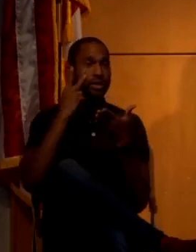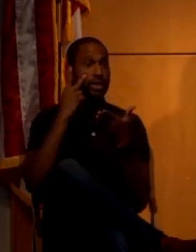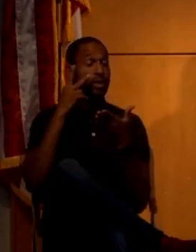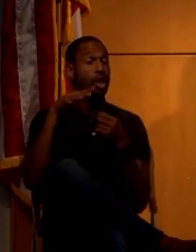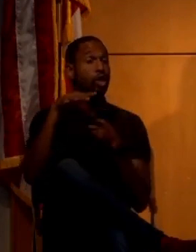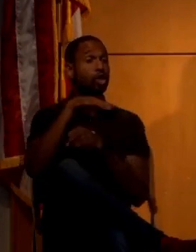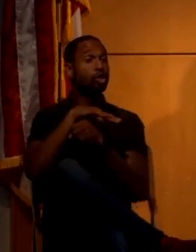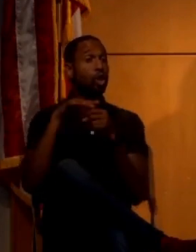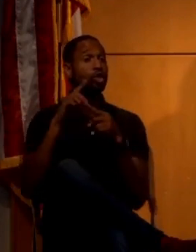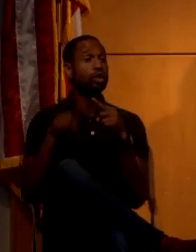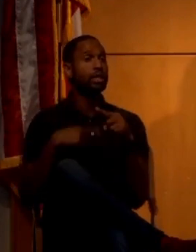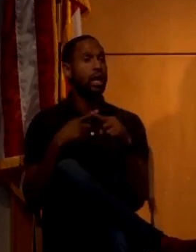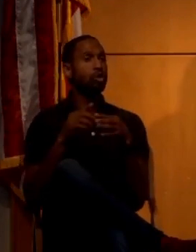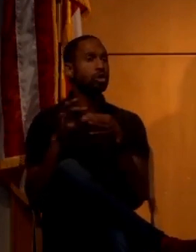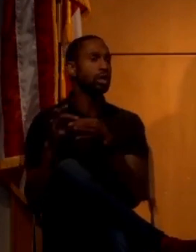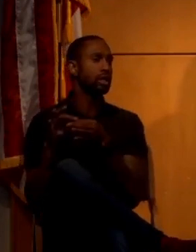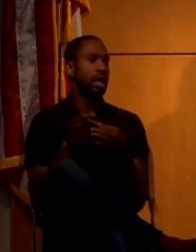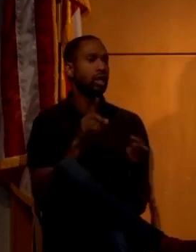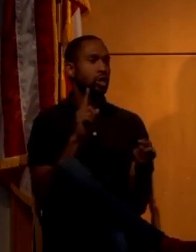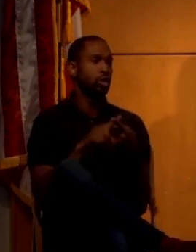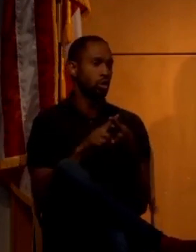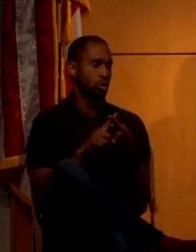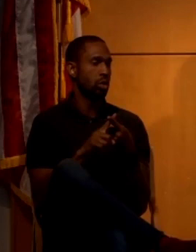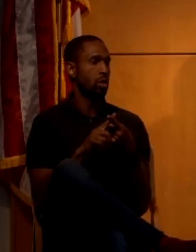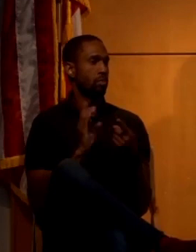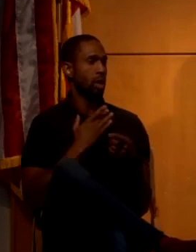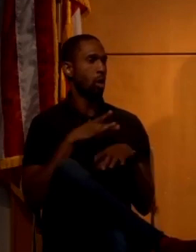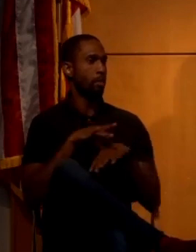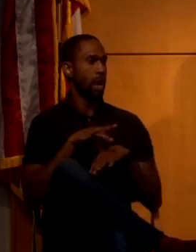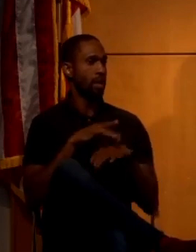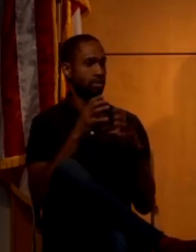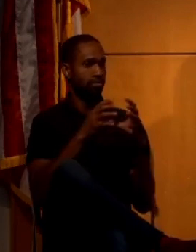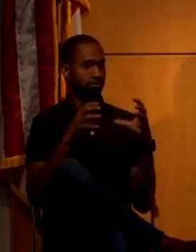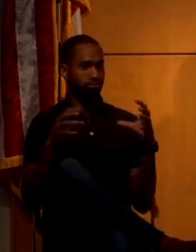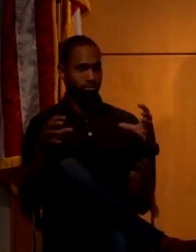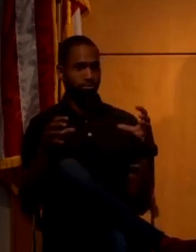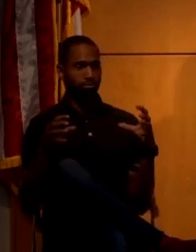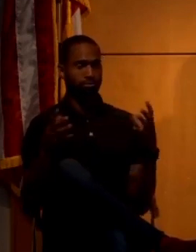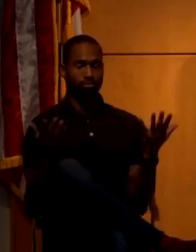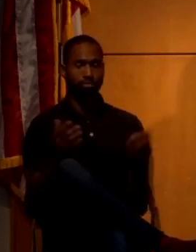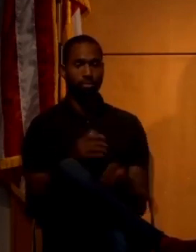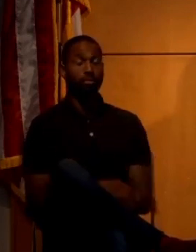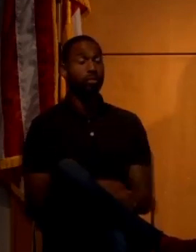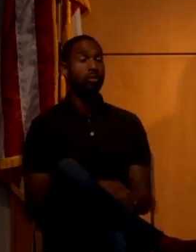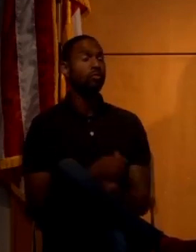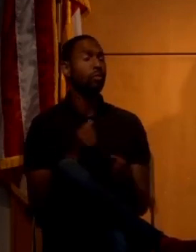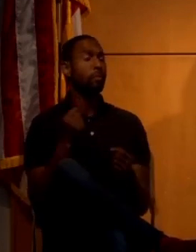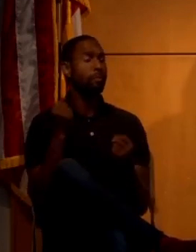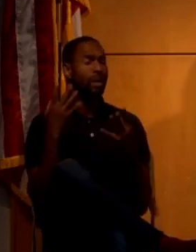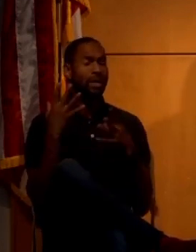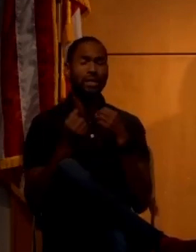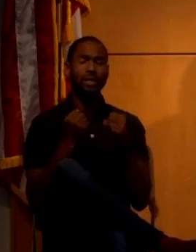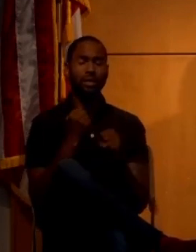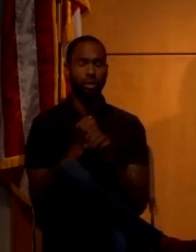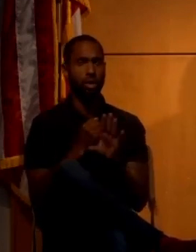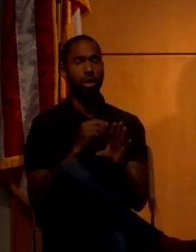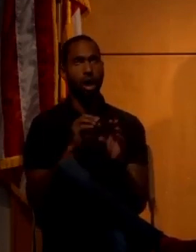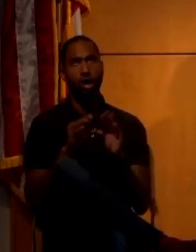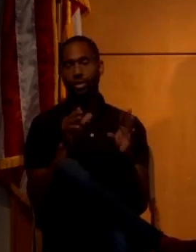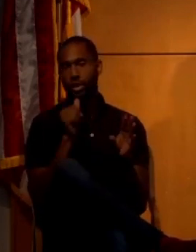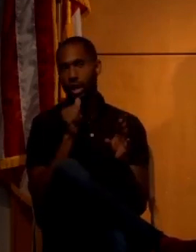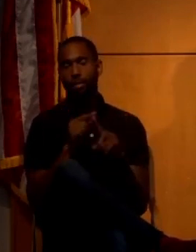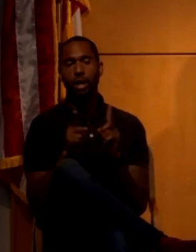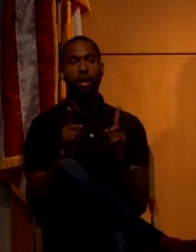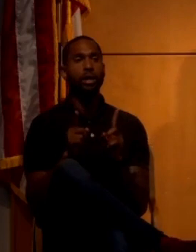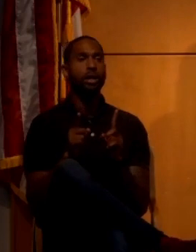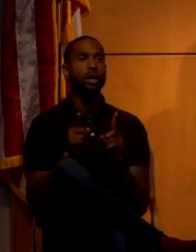cycle is connected in any way to the periods of the planets. And, um, you know, for years it was no, obviously not. But then